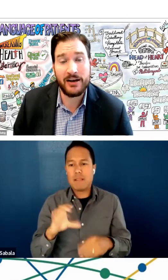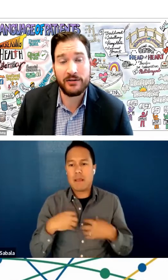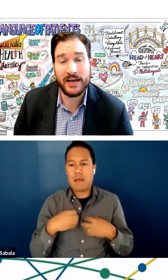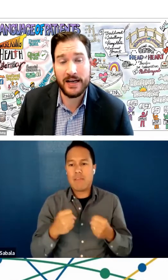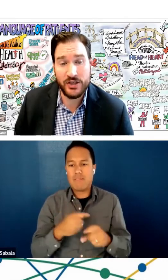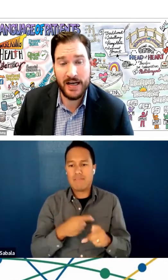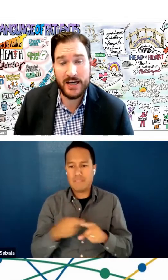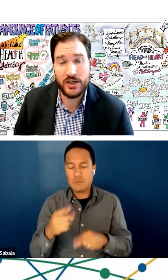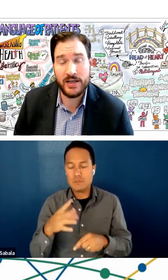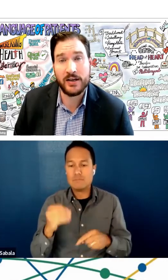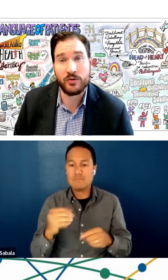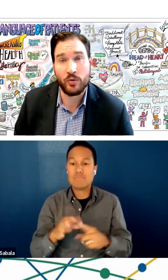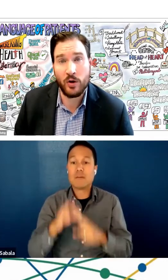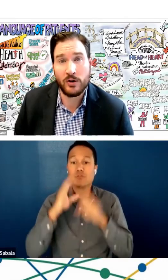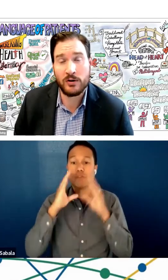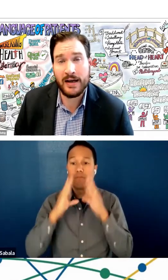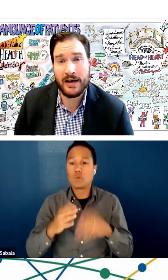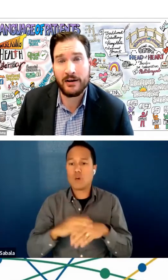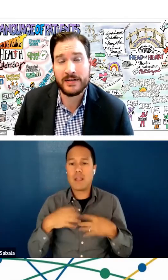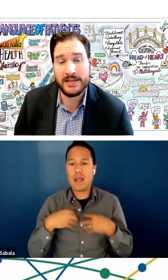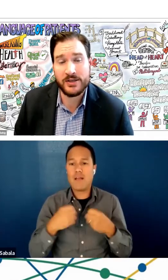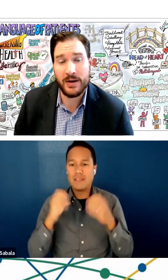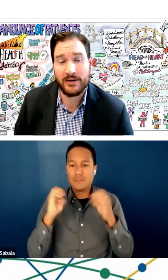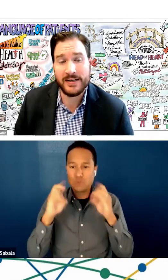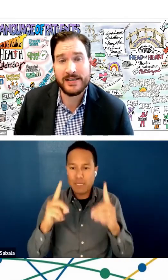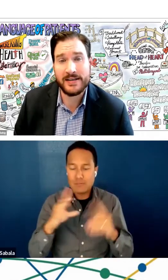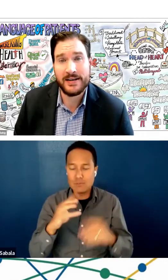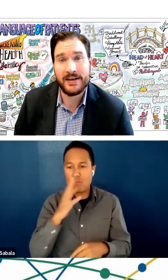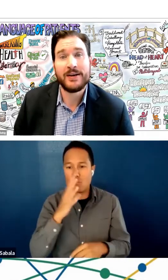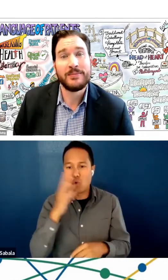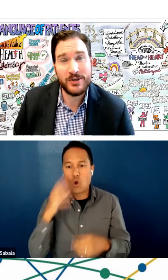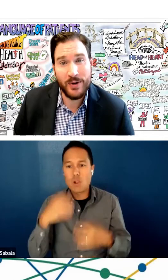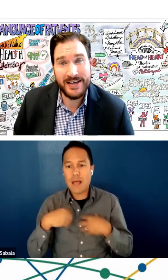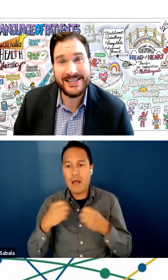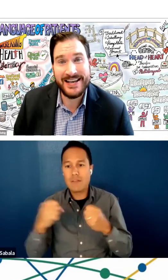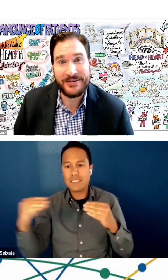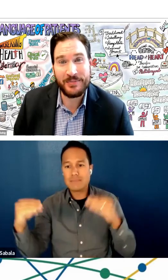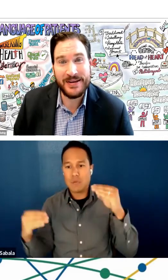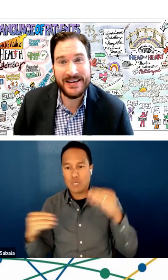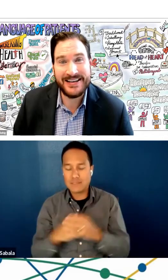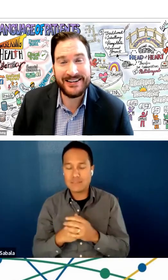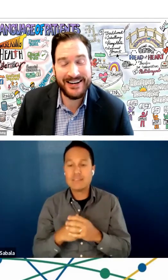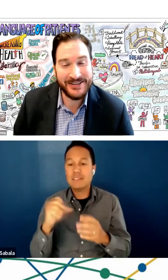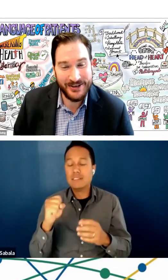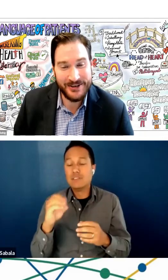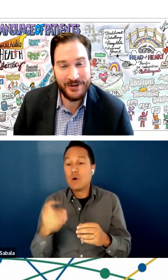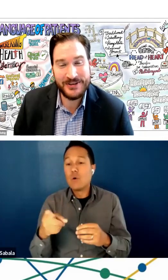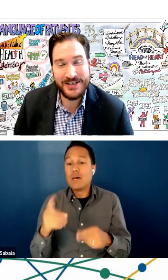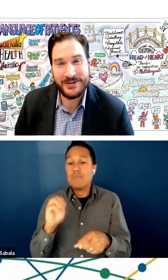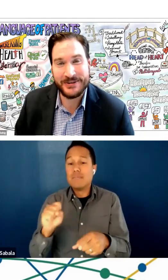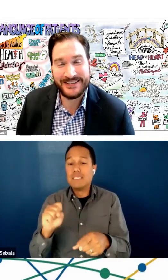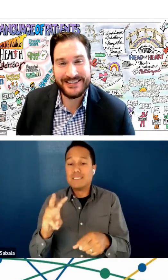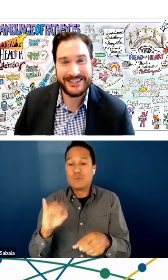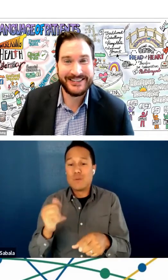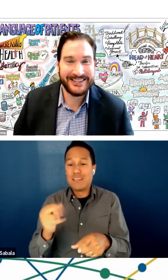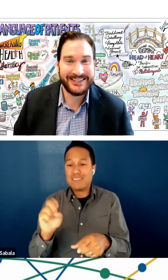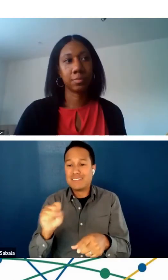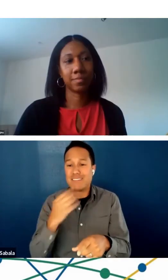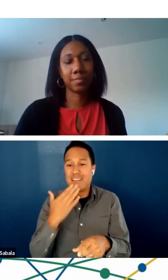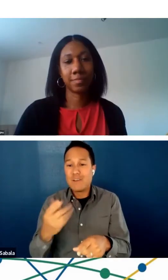on health education and rural health disparities. Ms. Wiggins, thank you for being here. I'll turn it over to you.